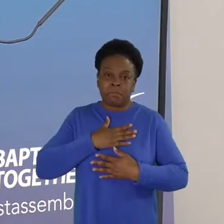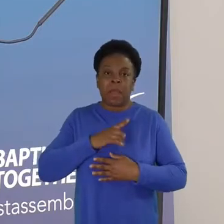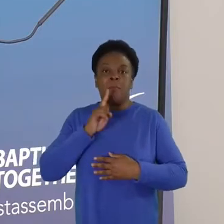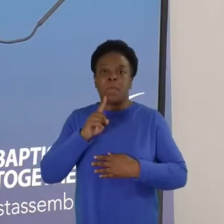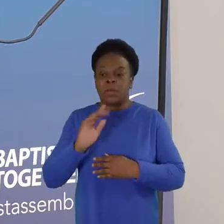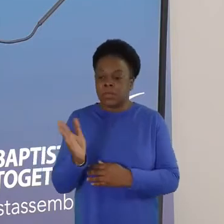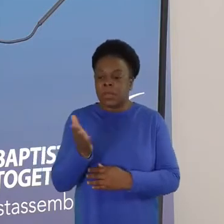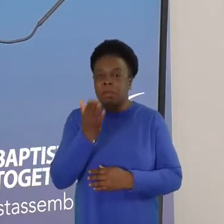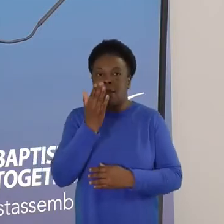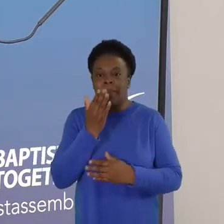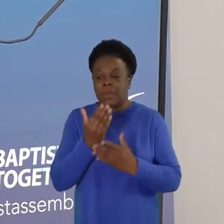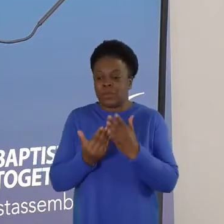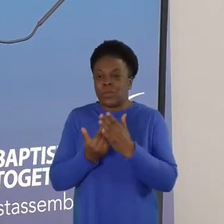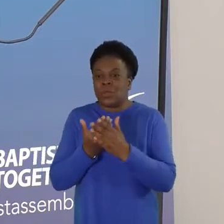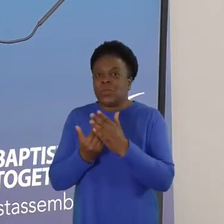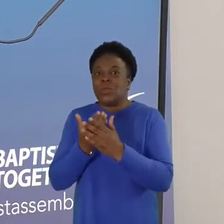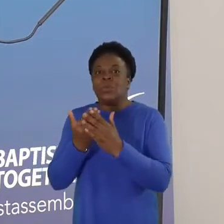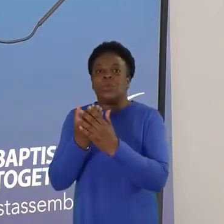new.